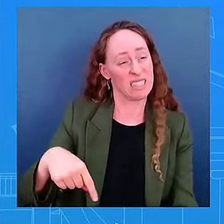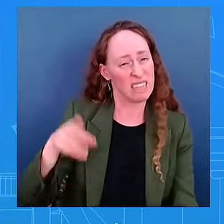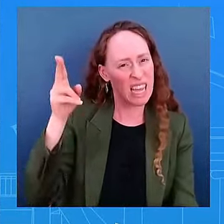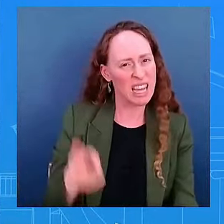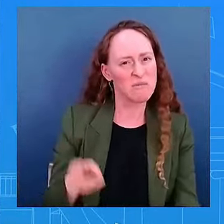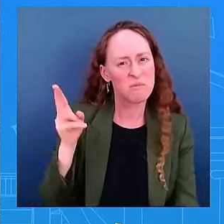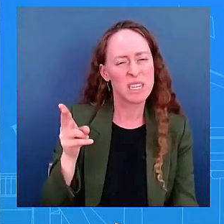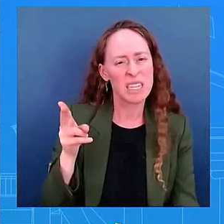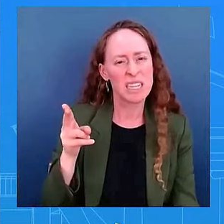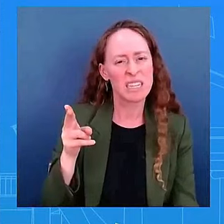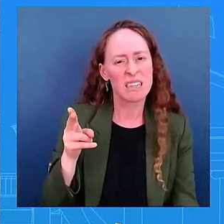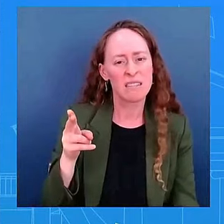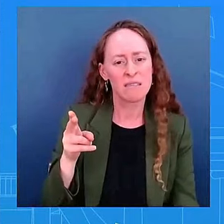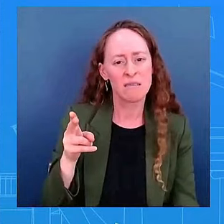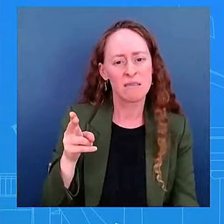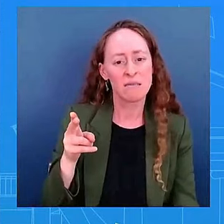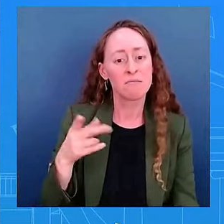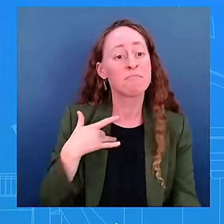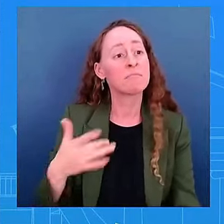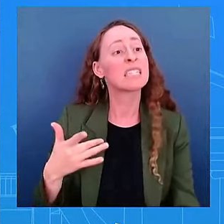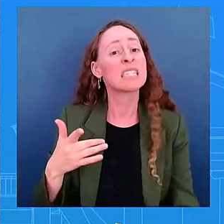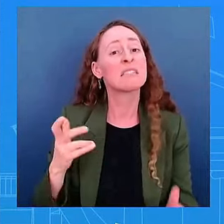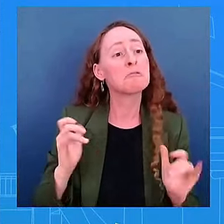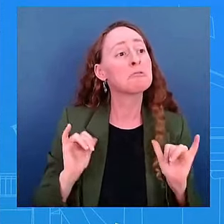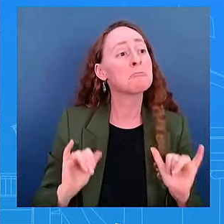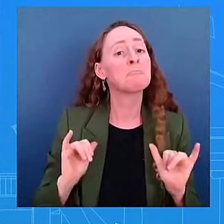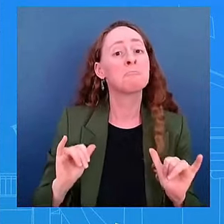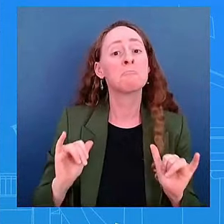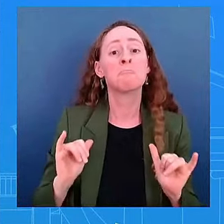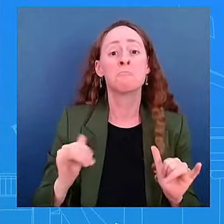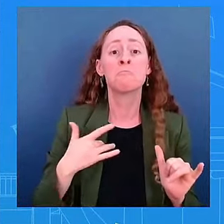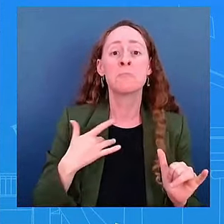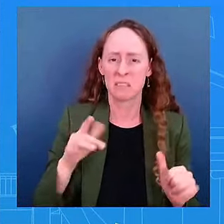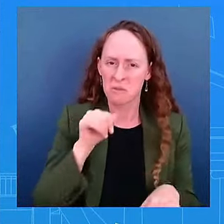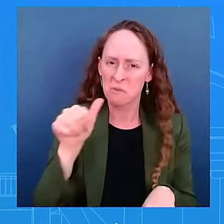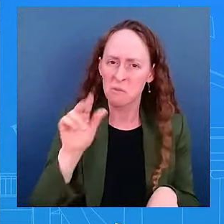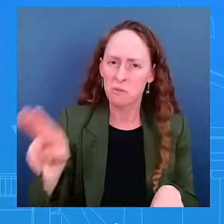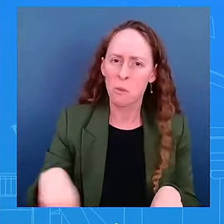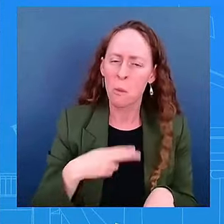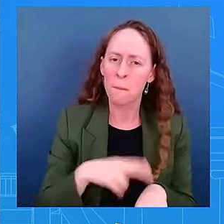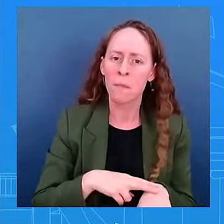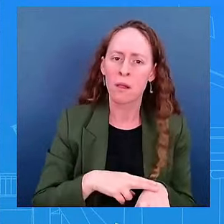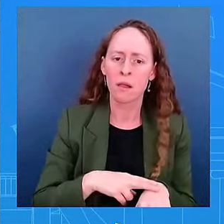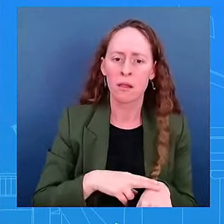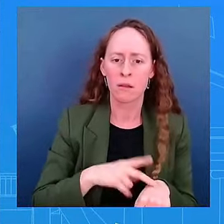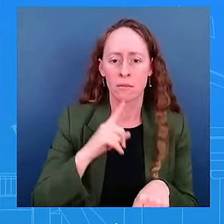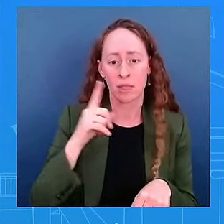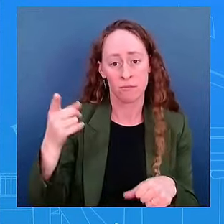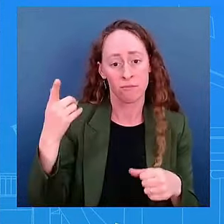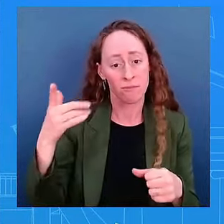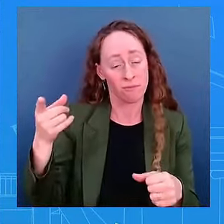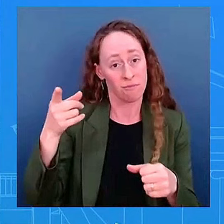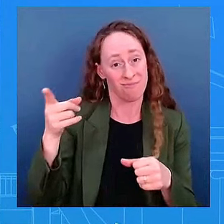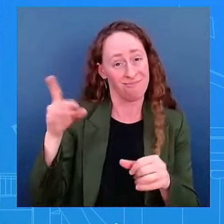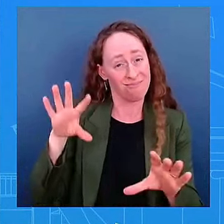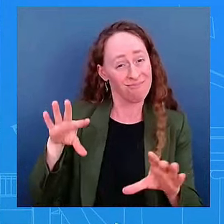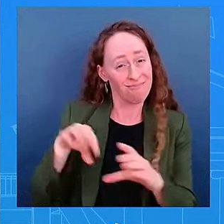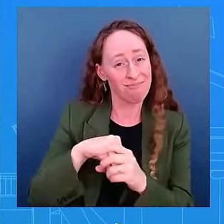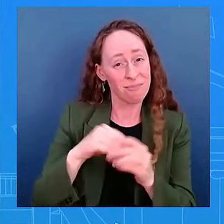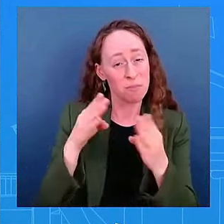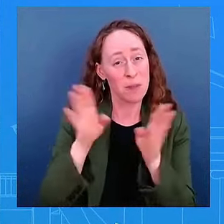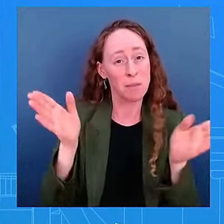And making a decision like that for someone who has been in public service for 54 years, U.S. for 36,